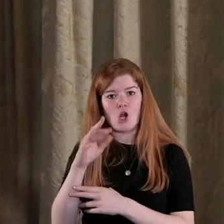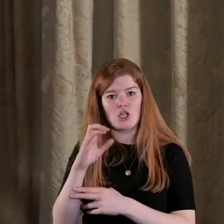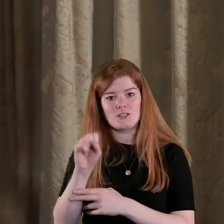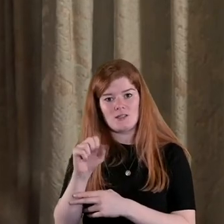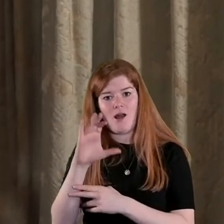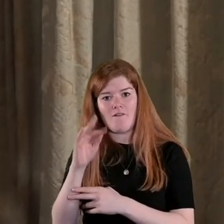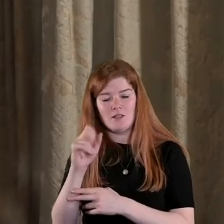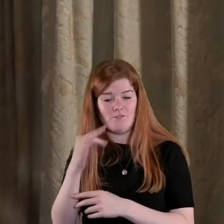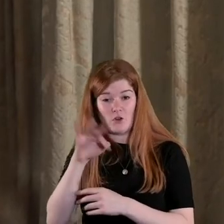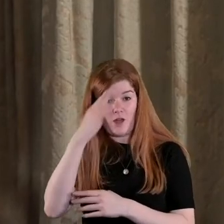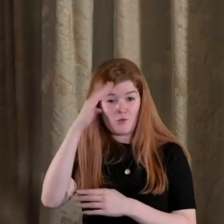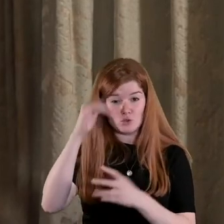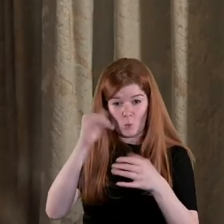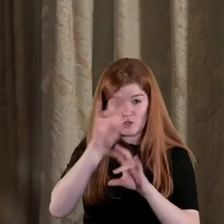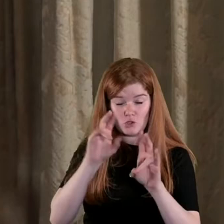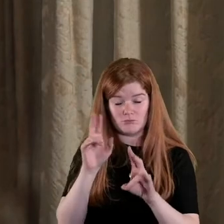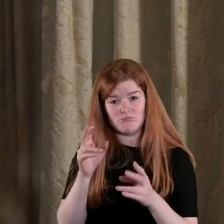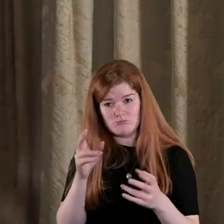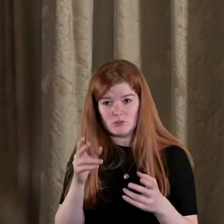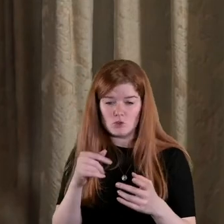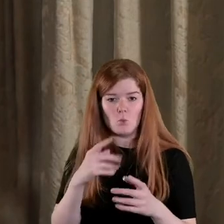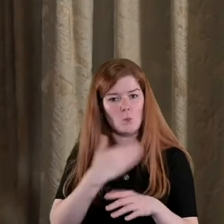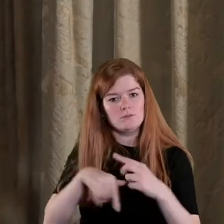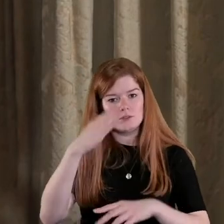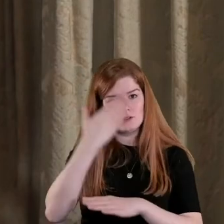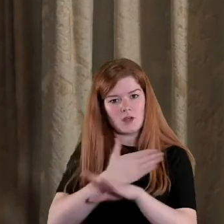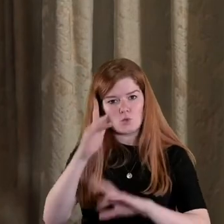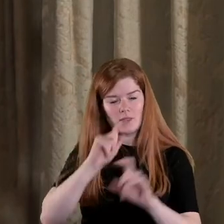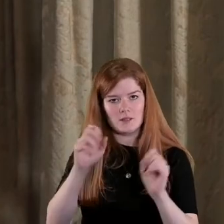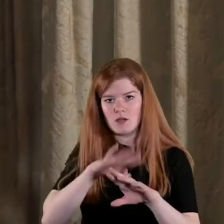for the Irish question and so when you start thinking not just